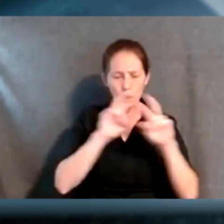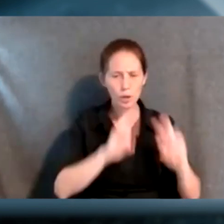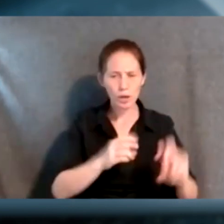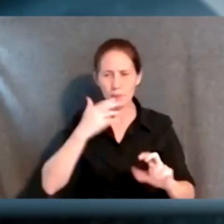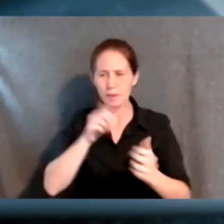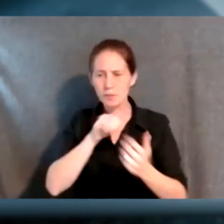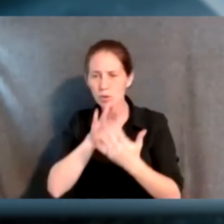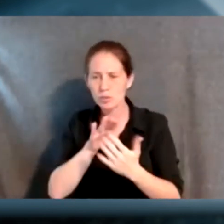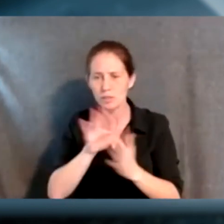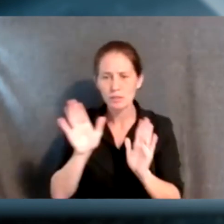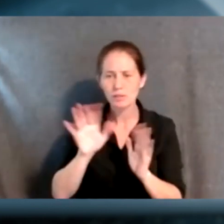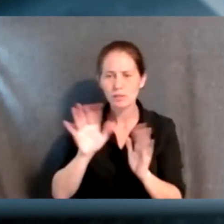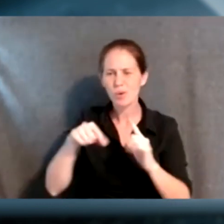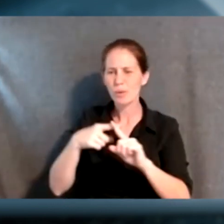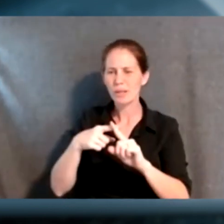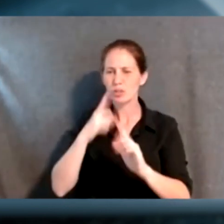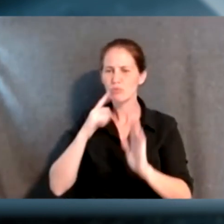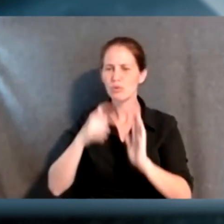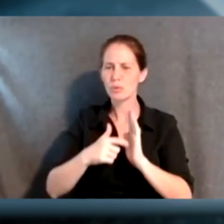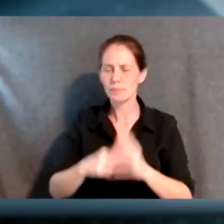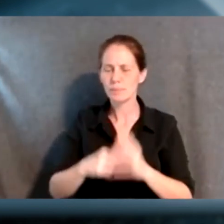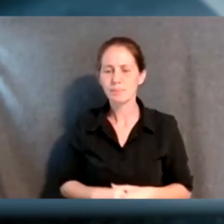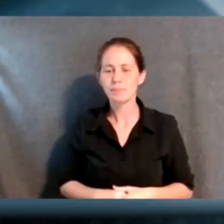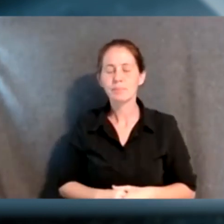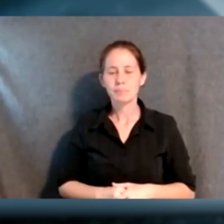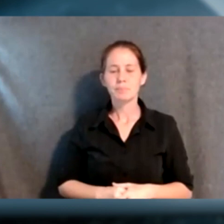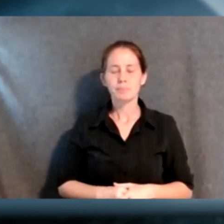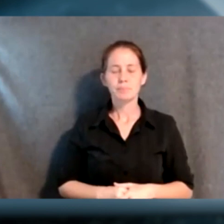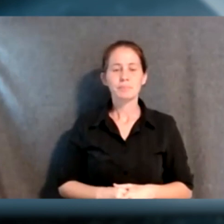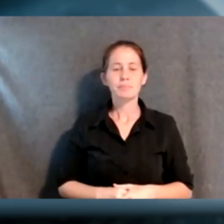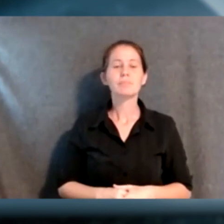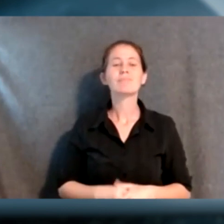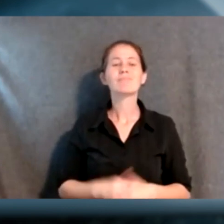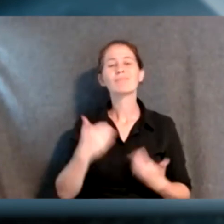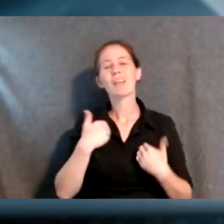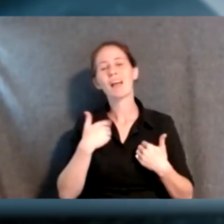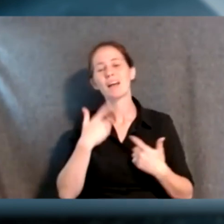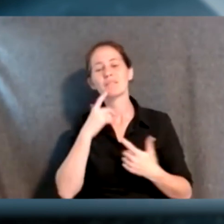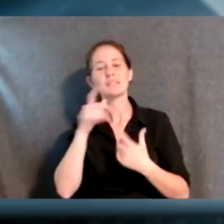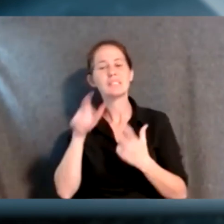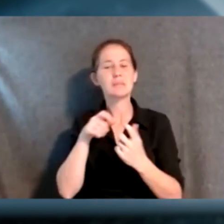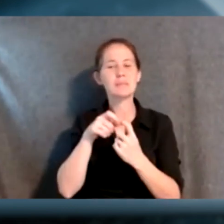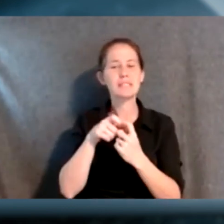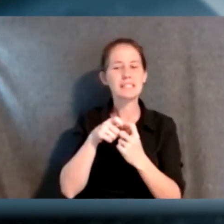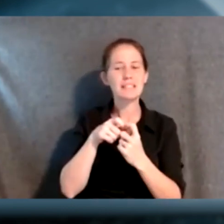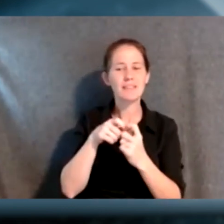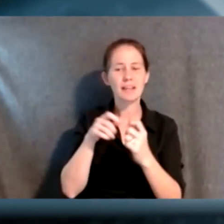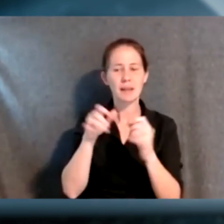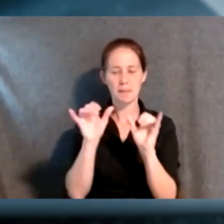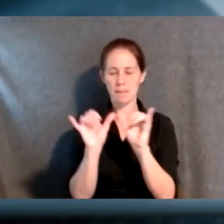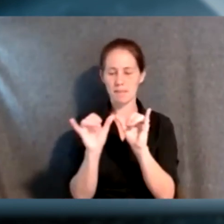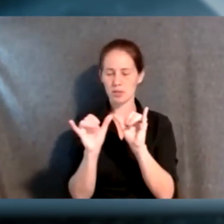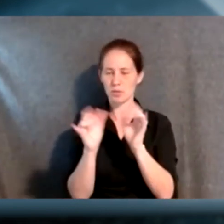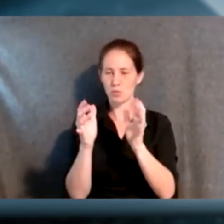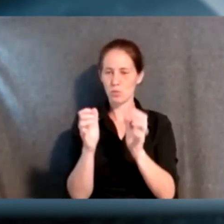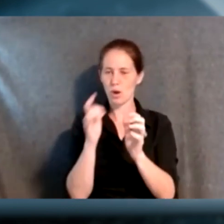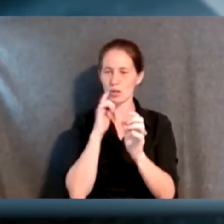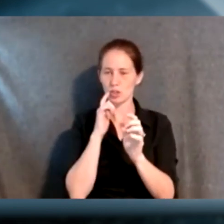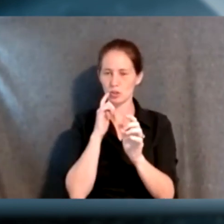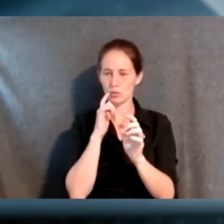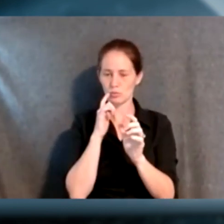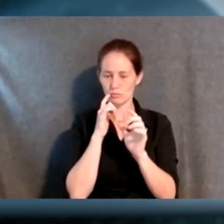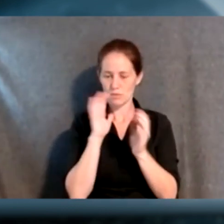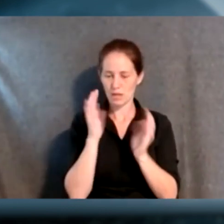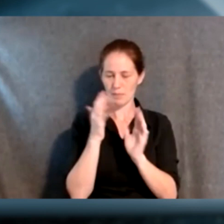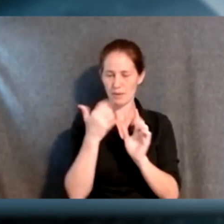like that? Yeah, I mean, I think there's a certain amount of measurement that we want to do against ourselves